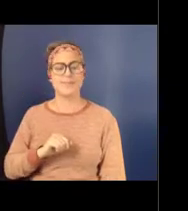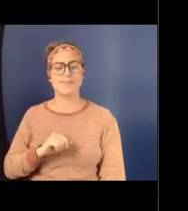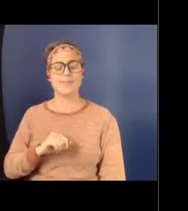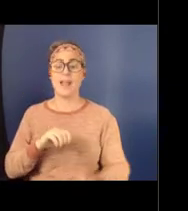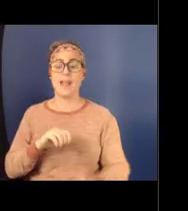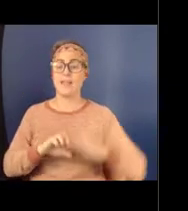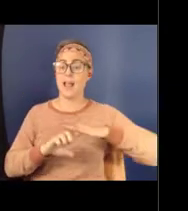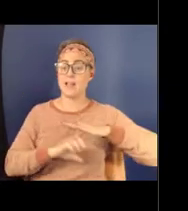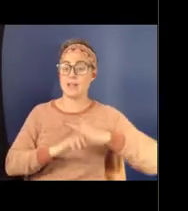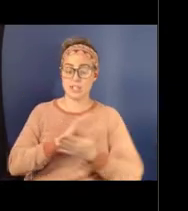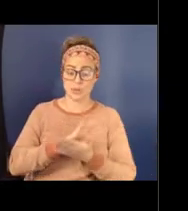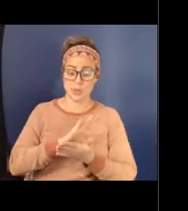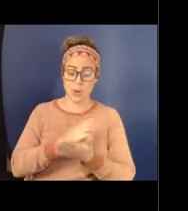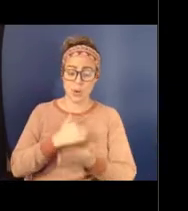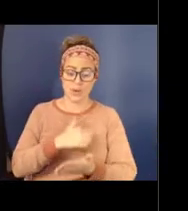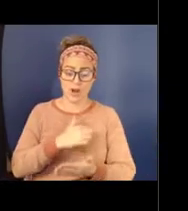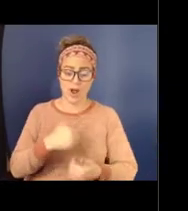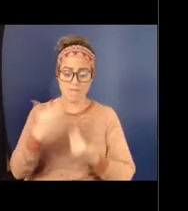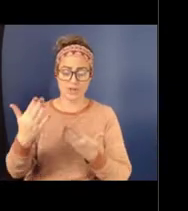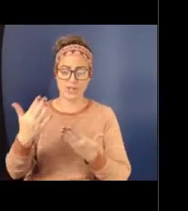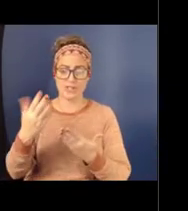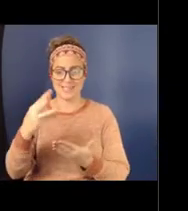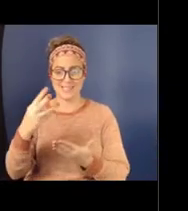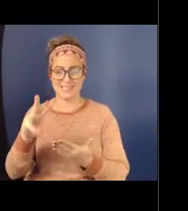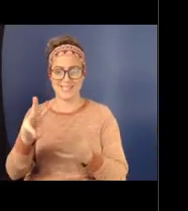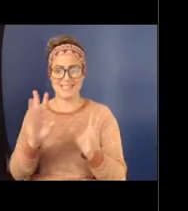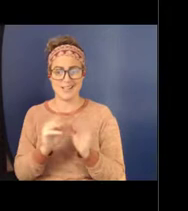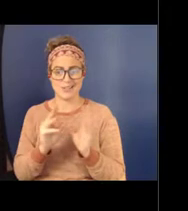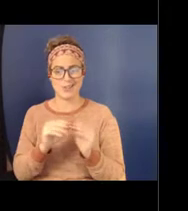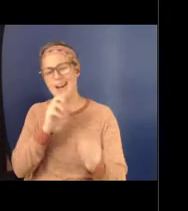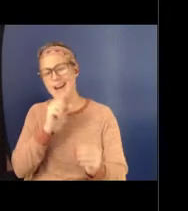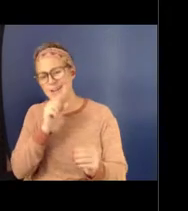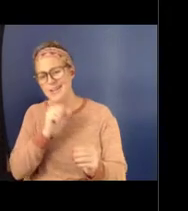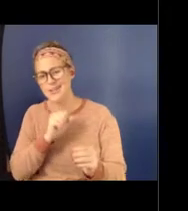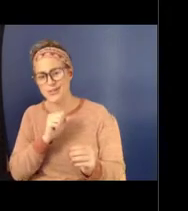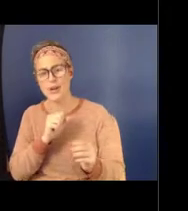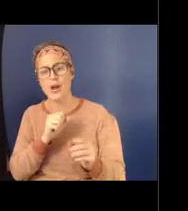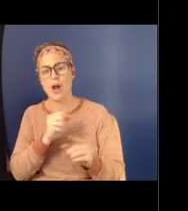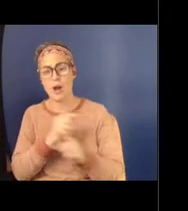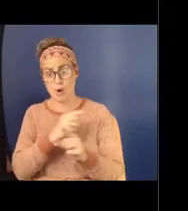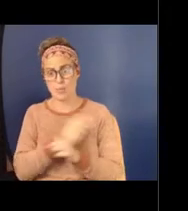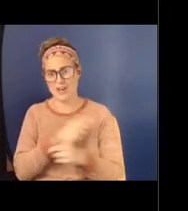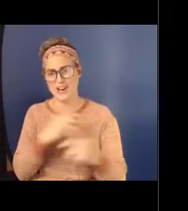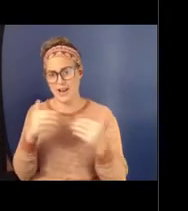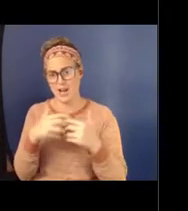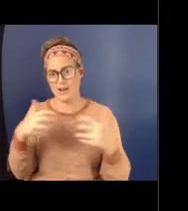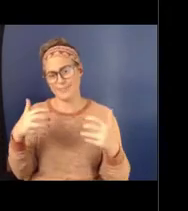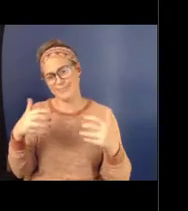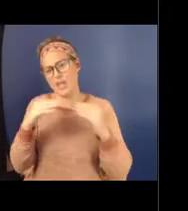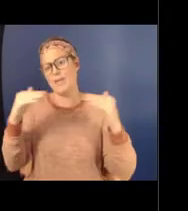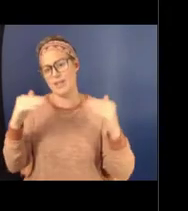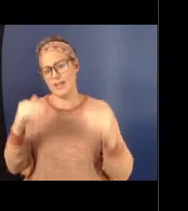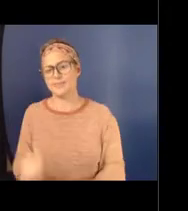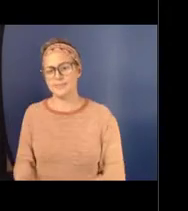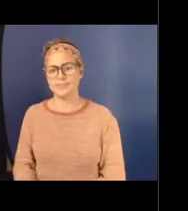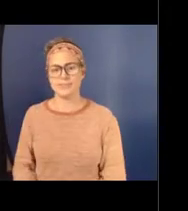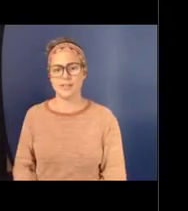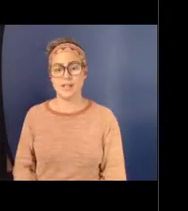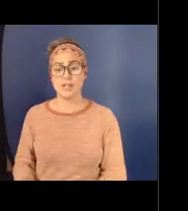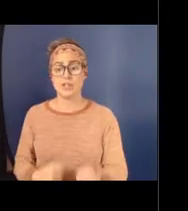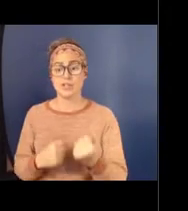-session age-appropriate equivalent. The support groups are led by